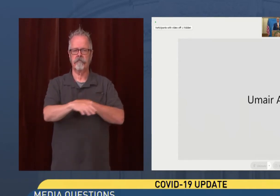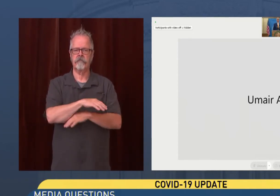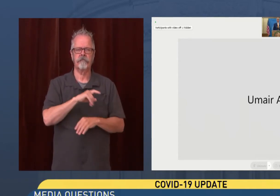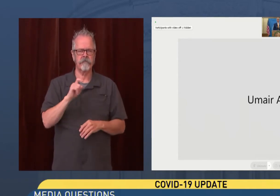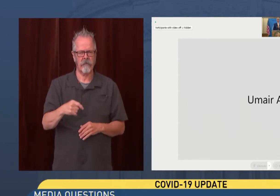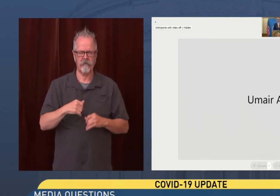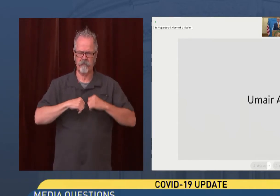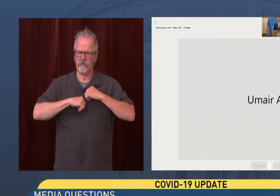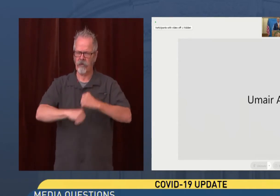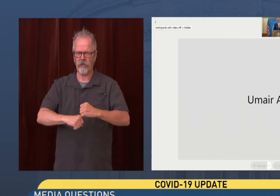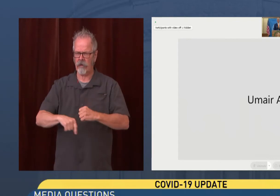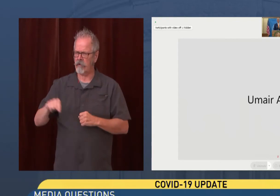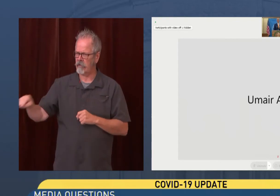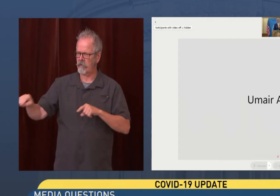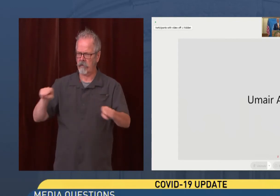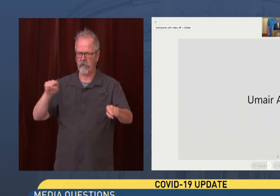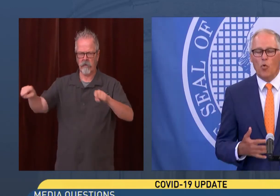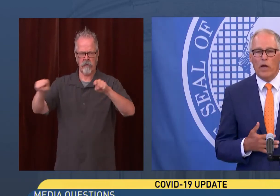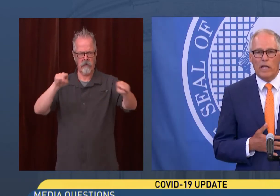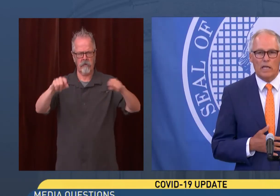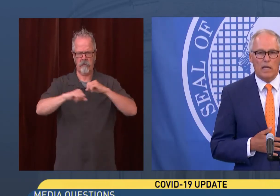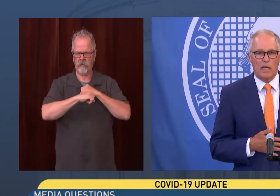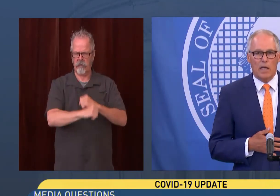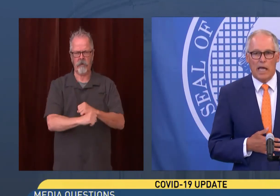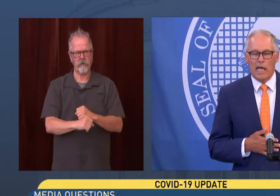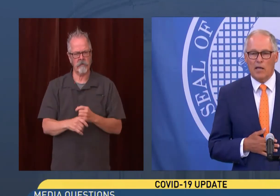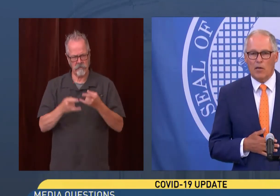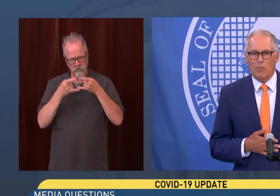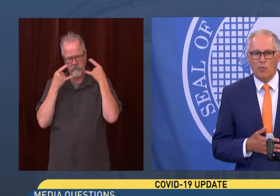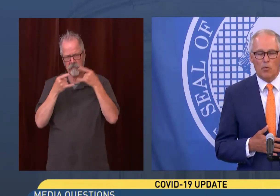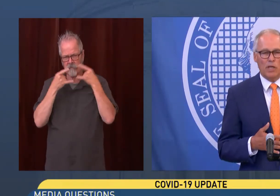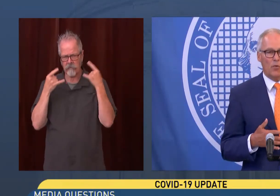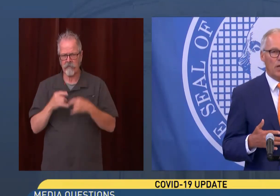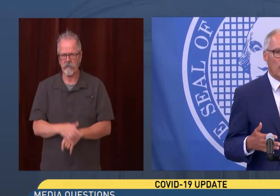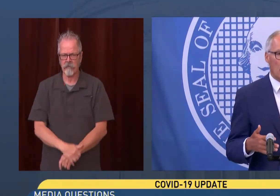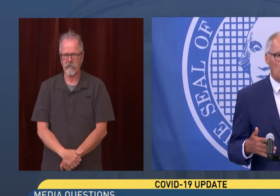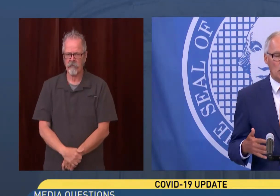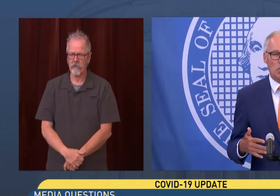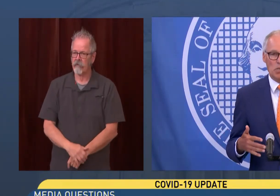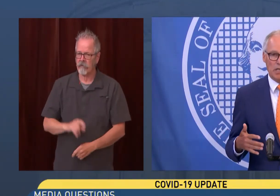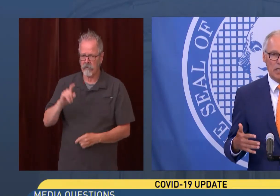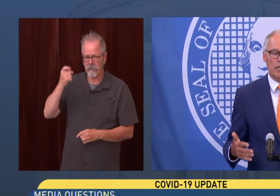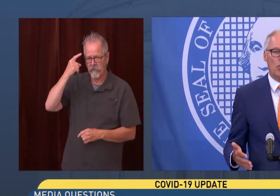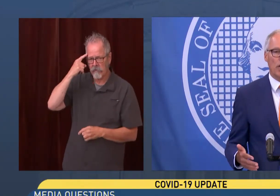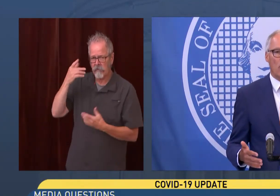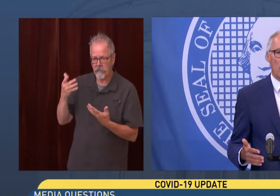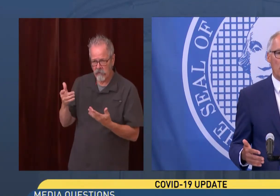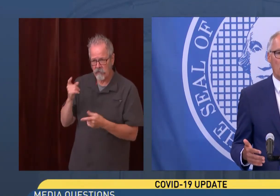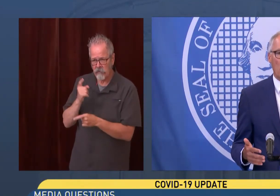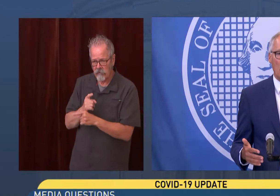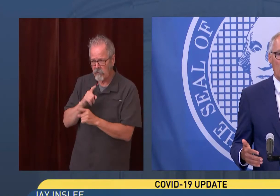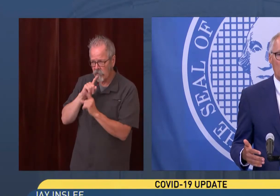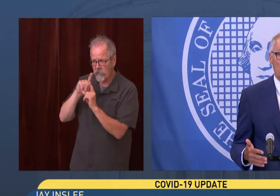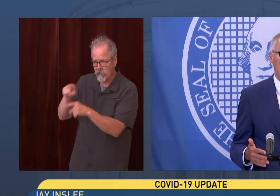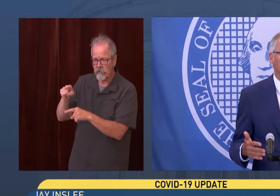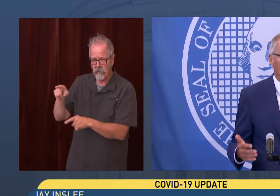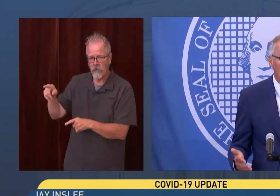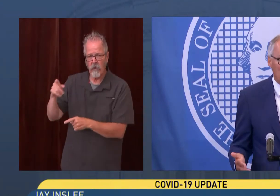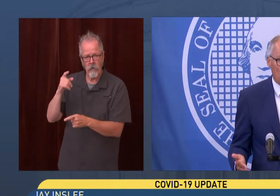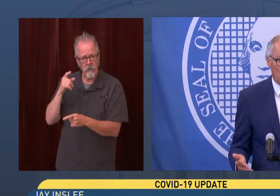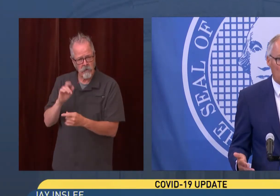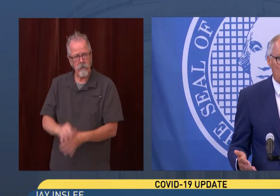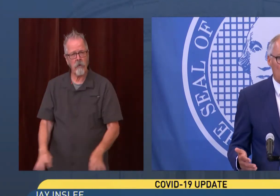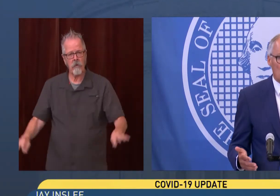around them as well as themselves. Important point. And people need to realize this is a legal requirement on the